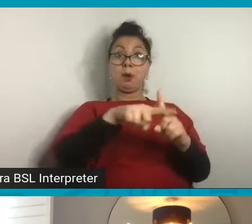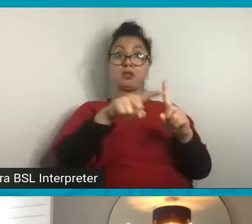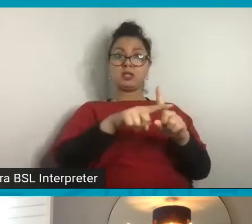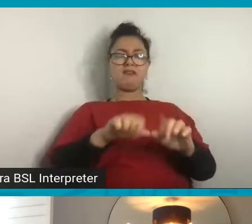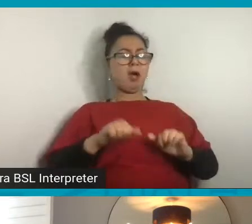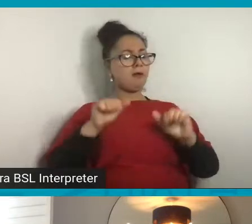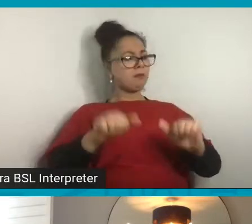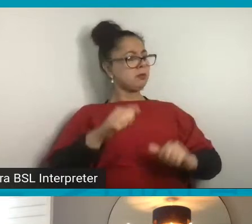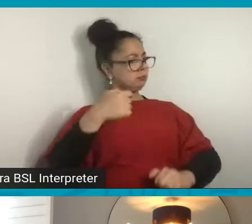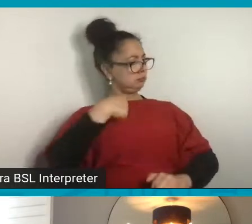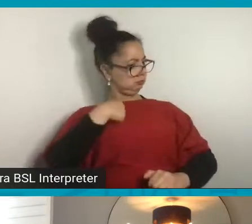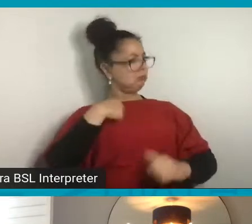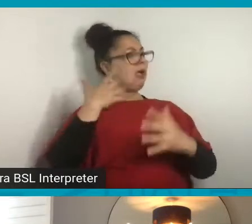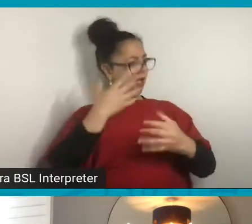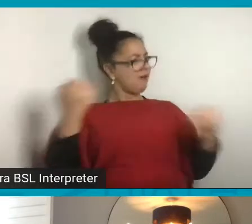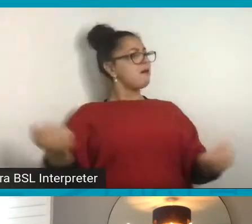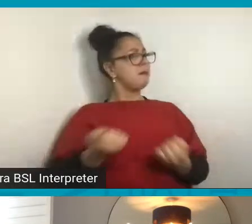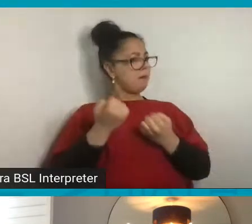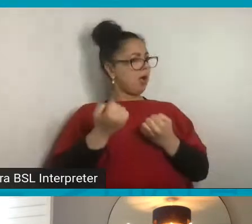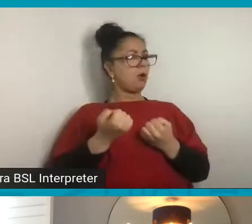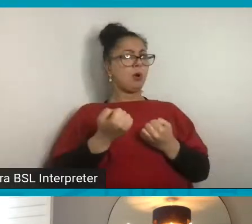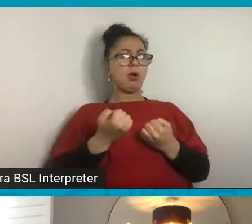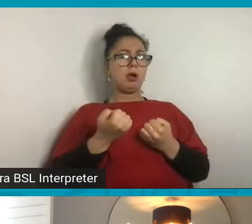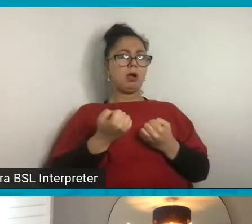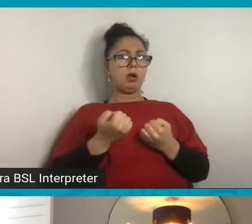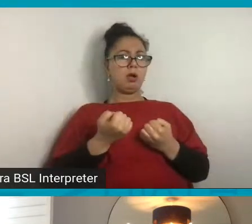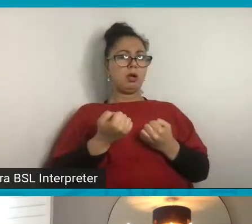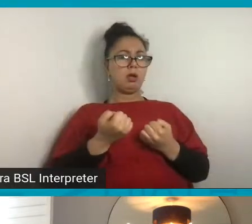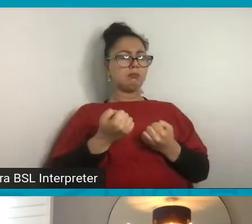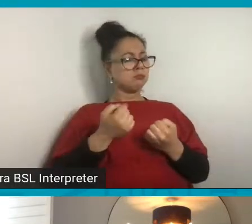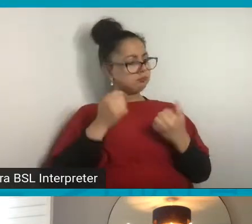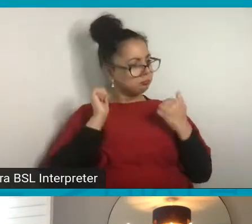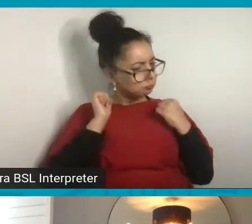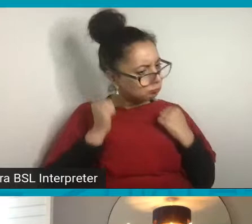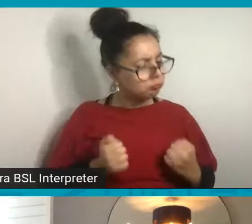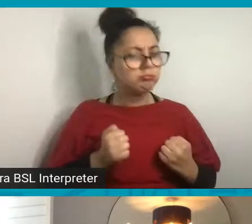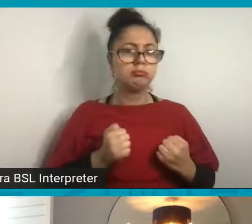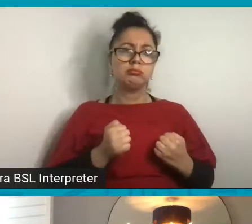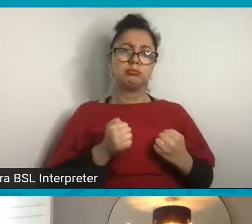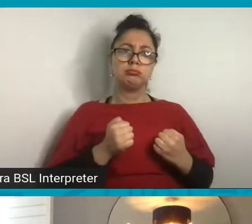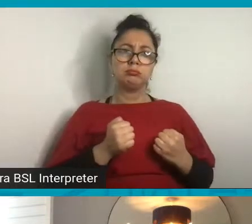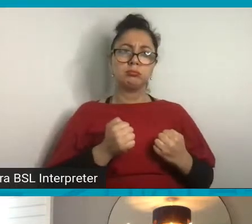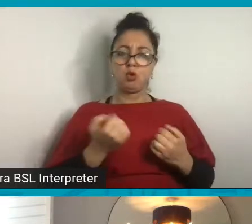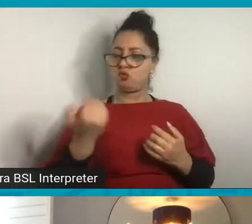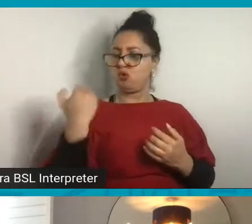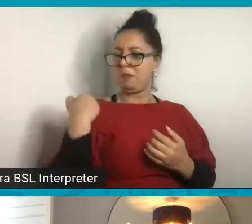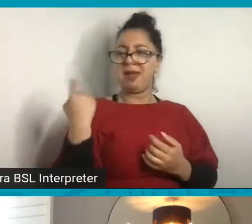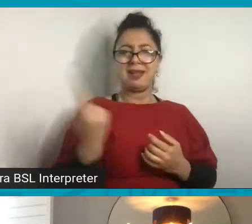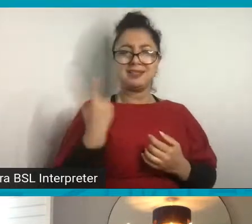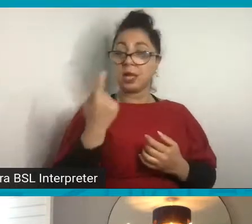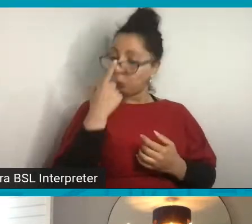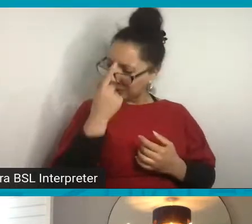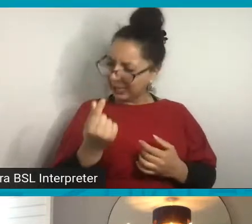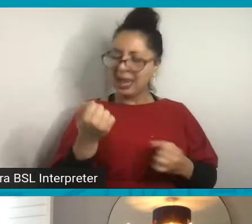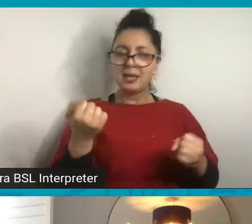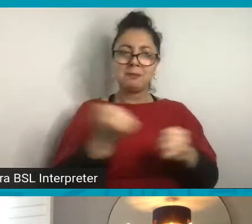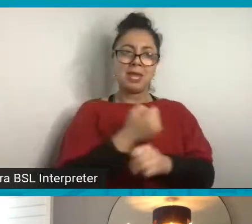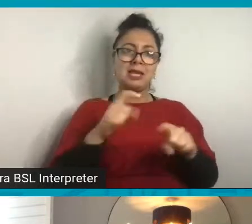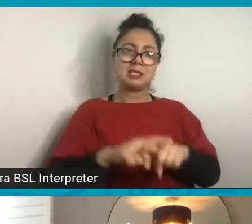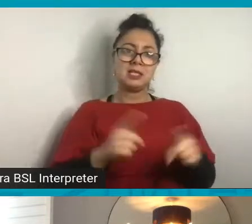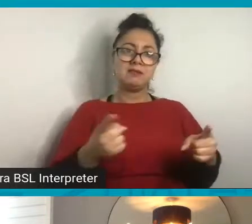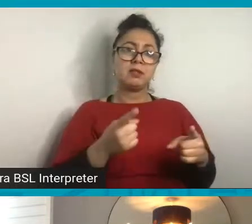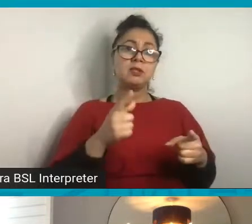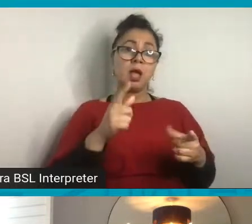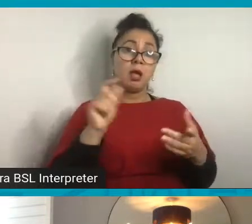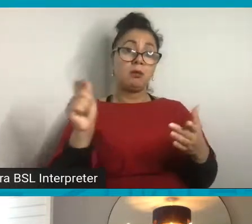that we can make for ourselves to remind ourselves that we can make a difference. So I'm writing that